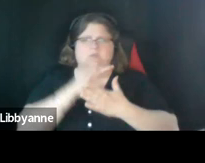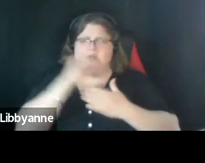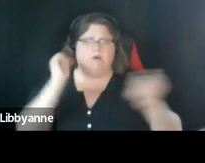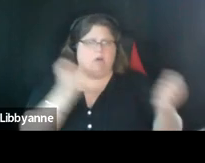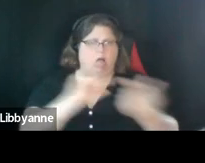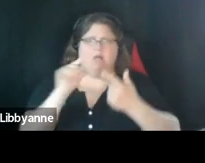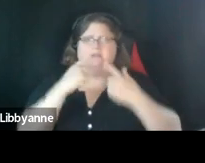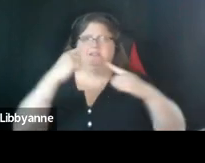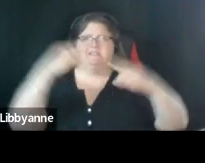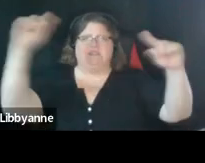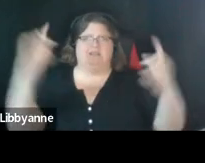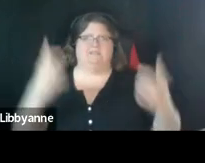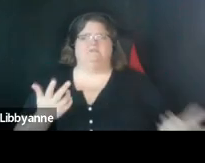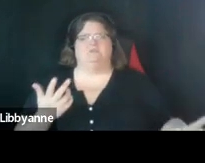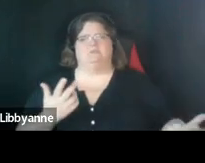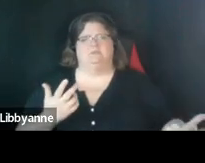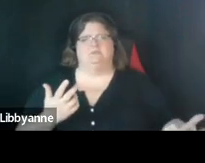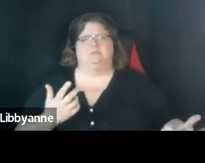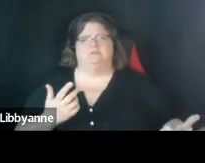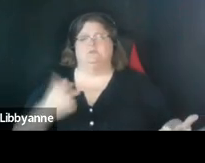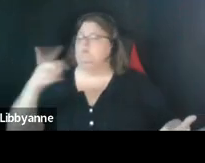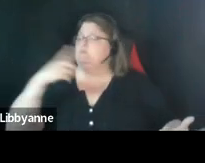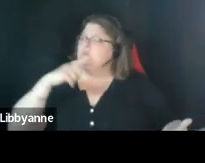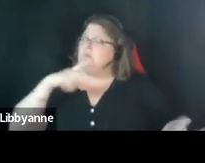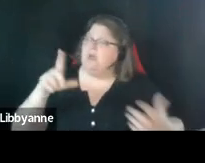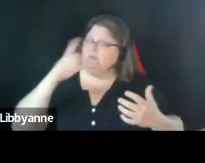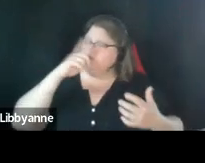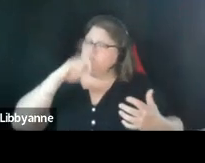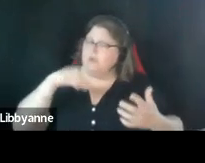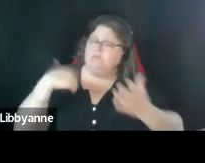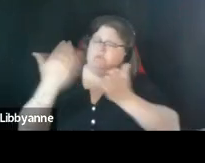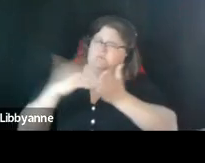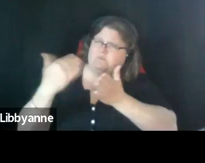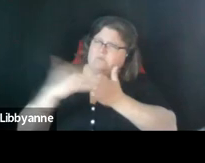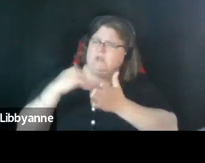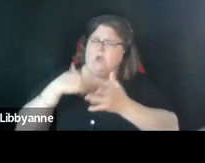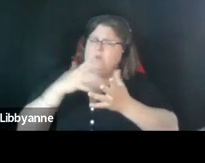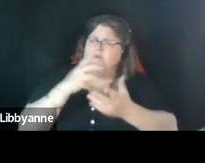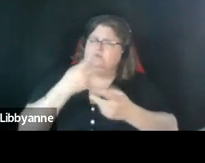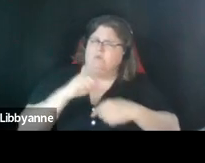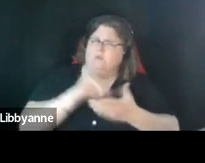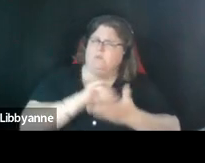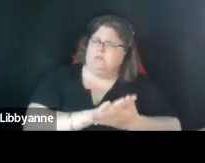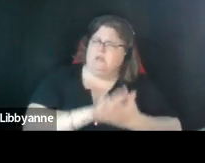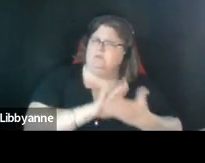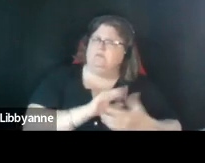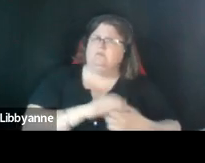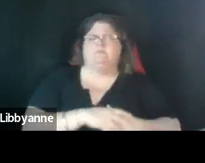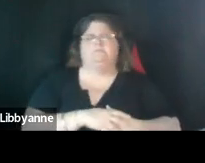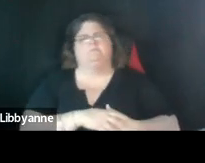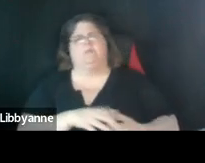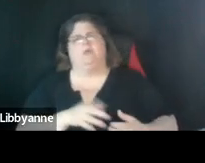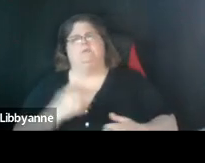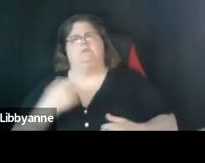carly would you say that again for me so i can try to capture it for you um yes so we're having um we're supporting